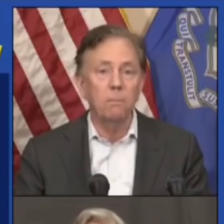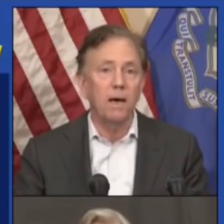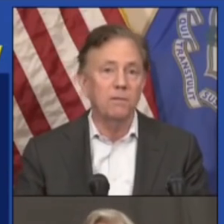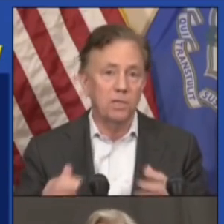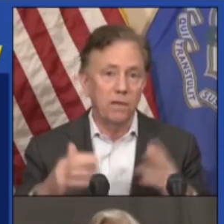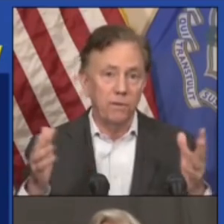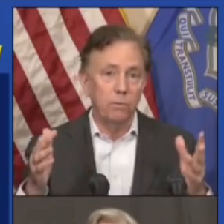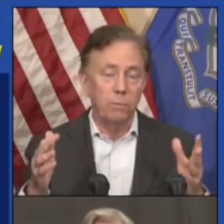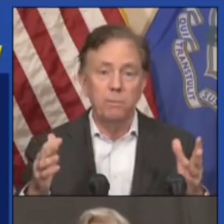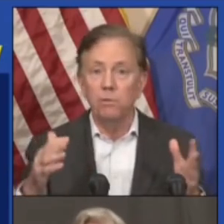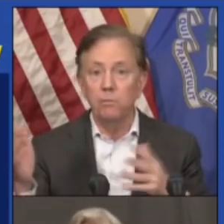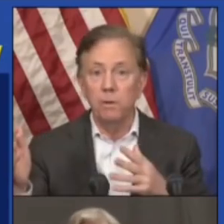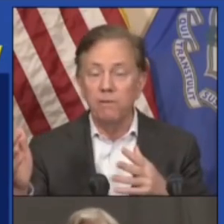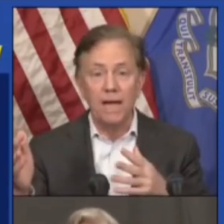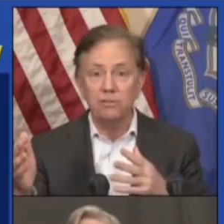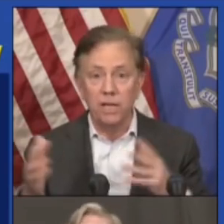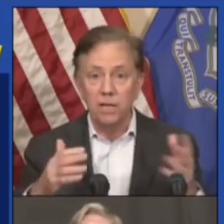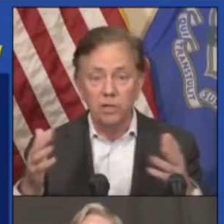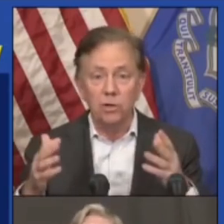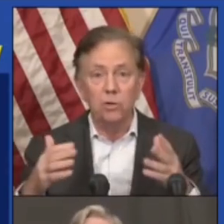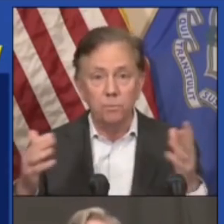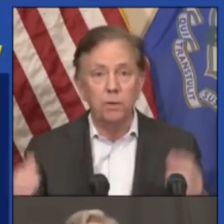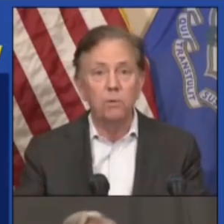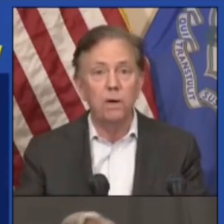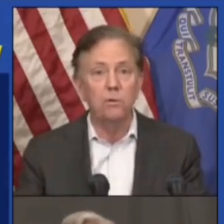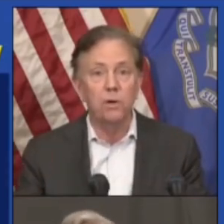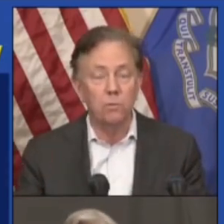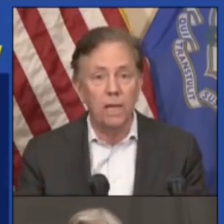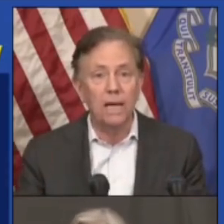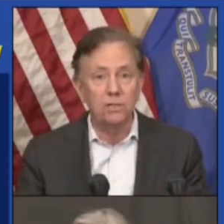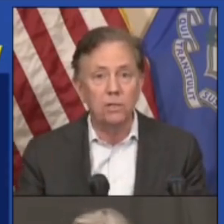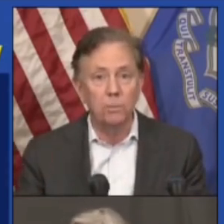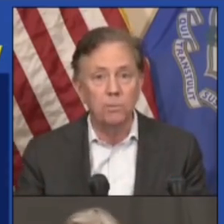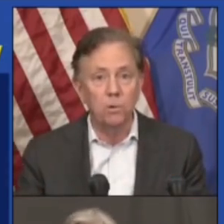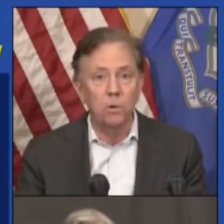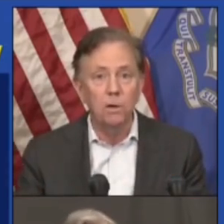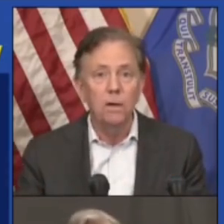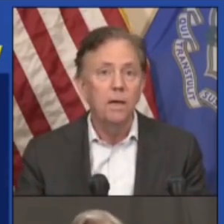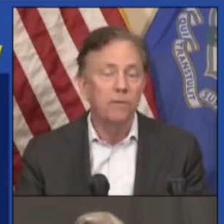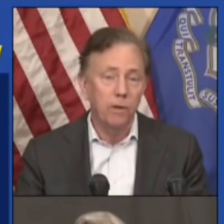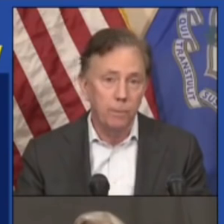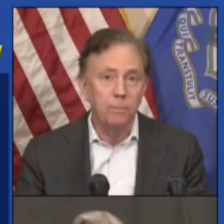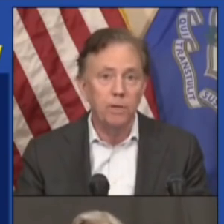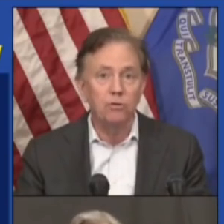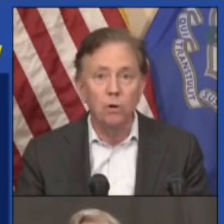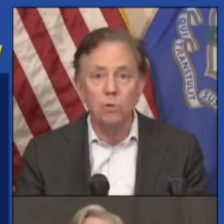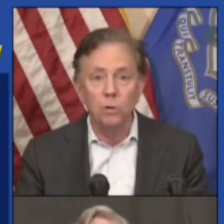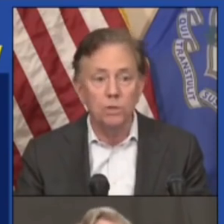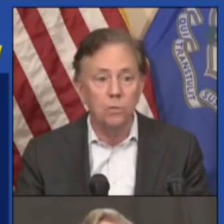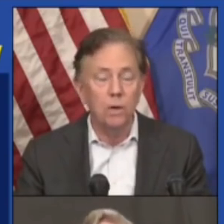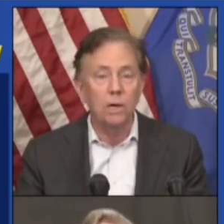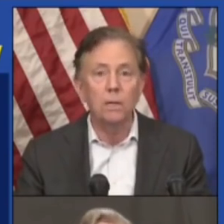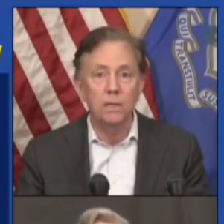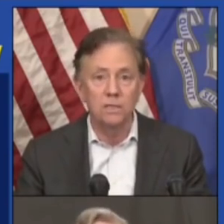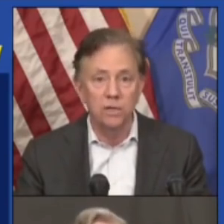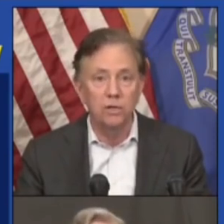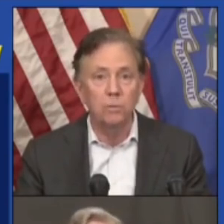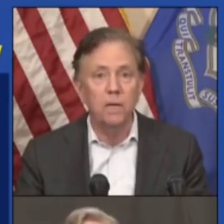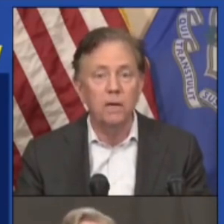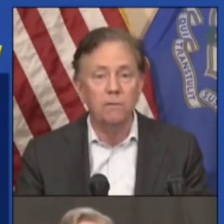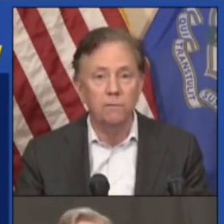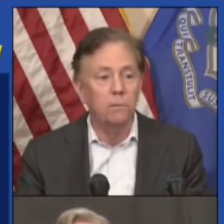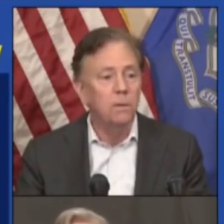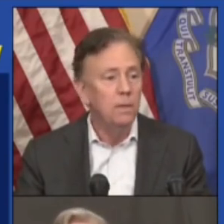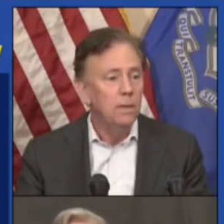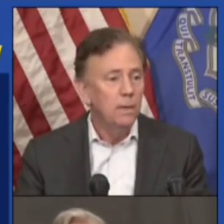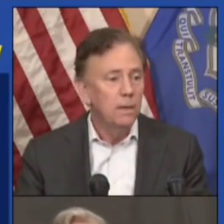careful. Obviously, if you're with people who have been vaccinated, you know them pretty well. You can relax a little bit more. If there are people you don't know as well, continue